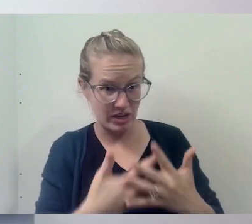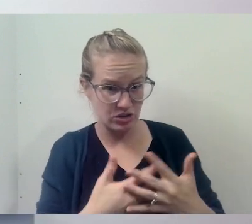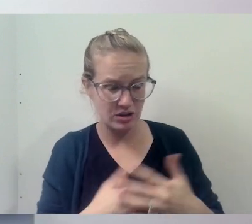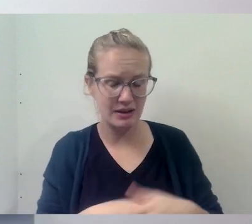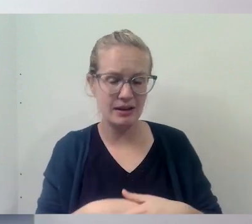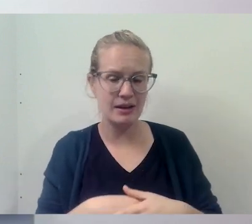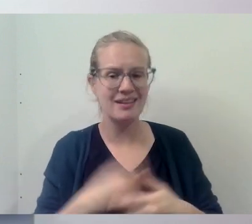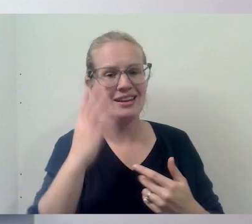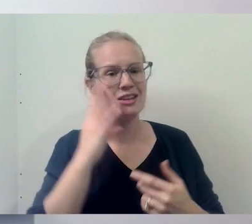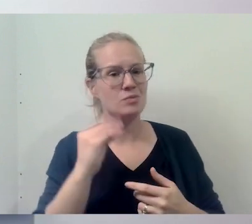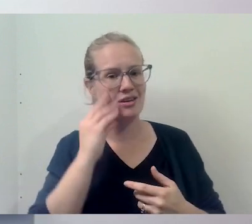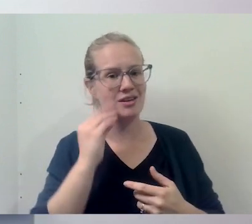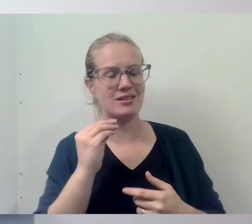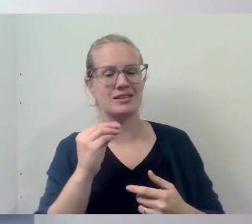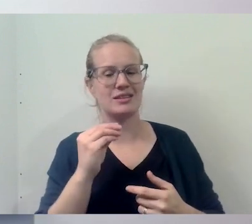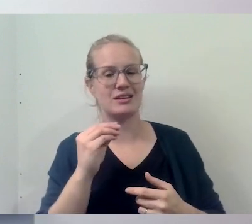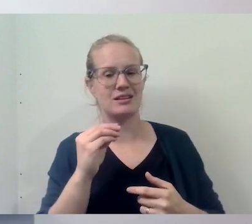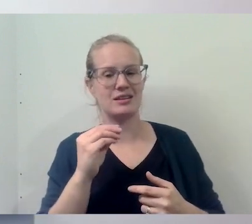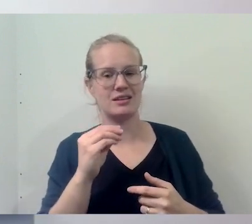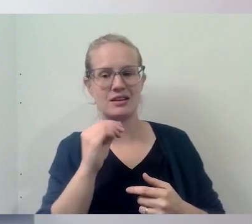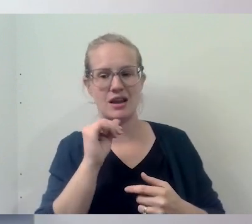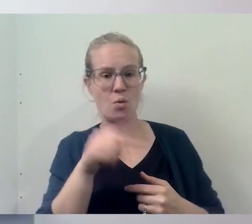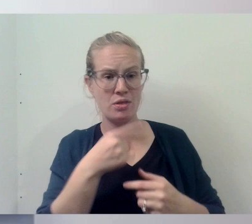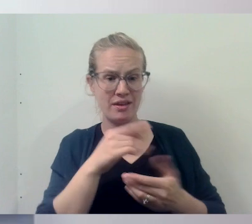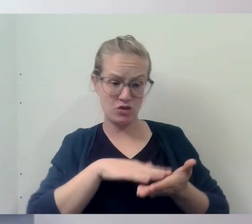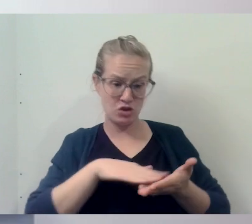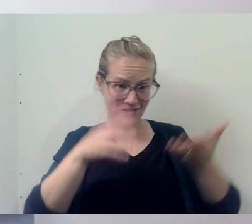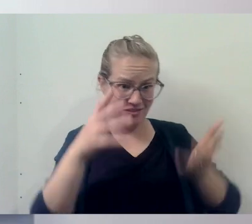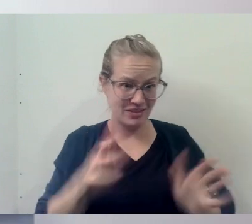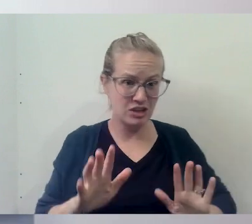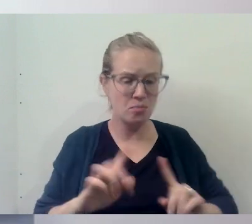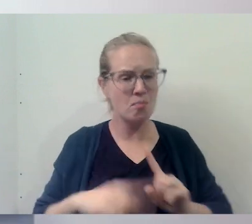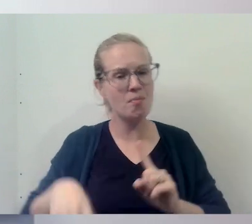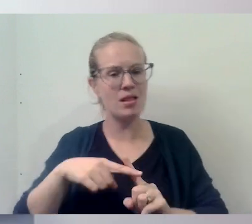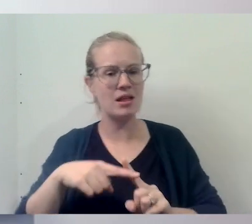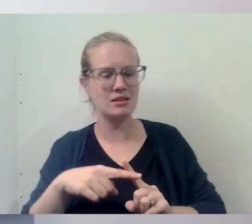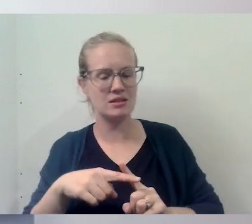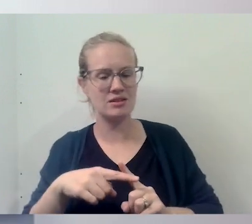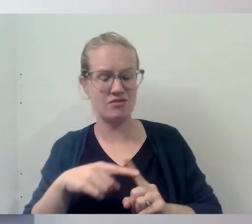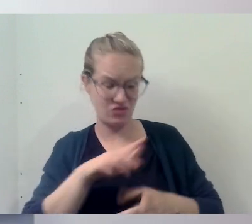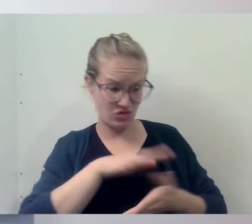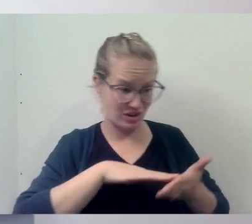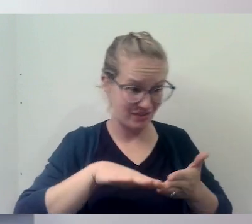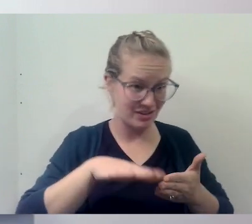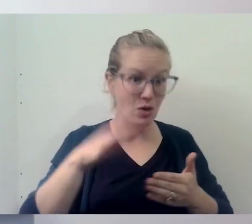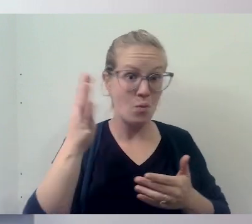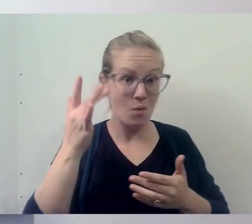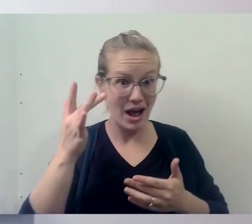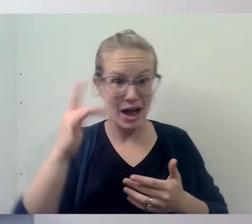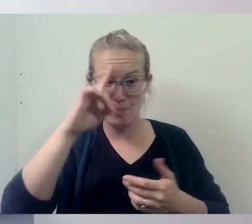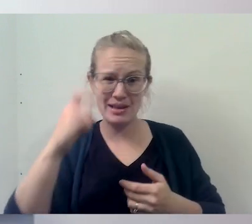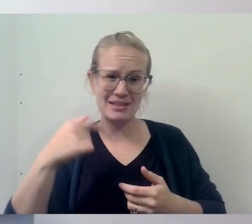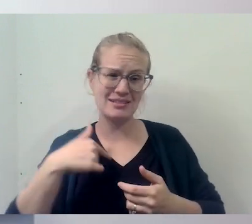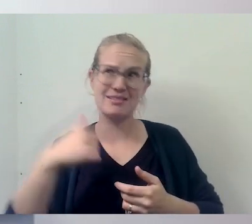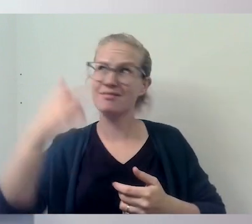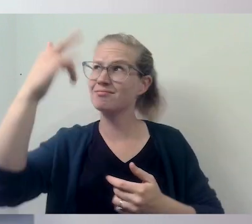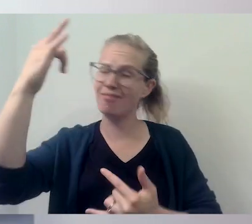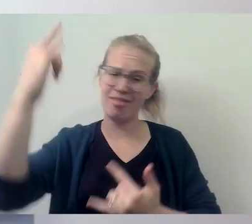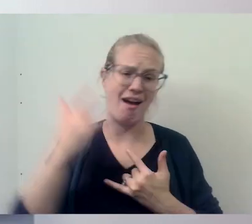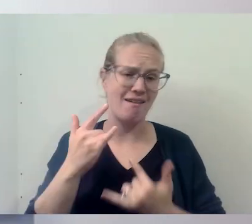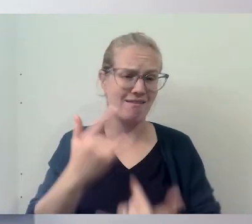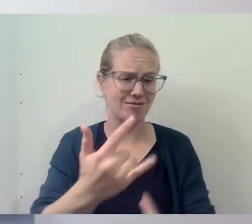um, experience of not only being forgiven, but that I'm being forgiven because I am loved by God,